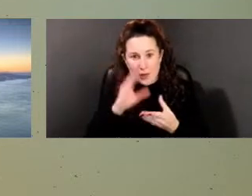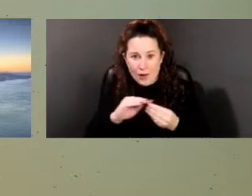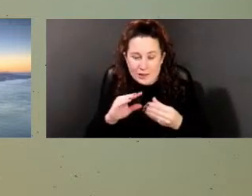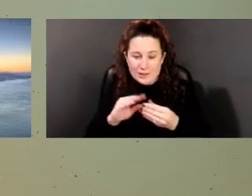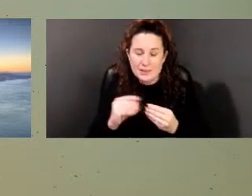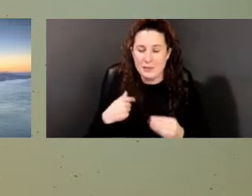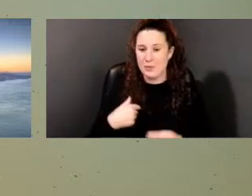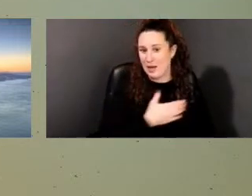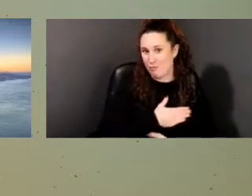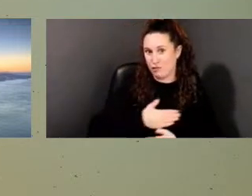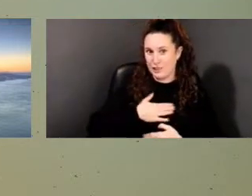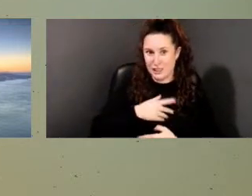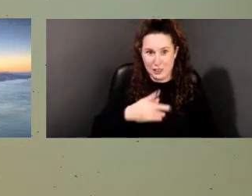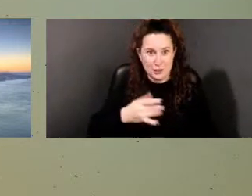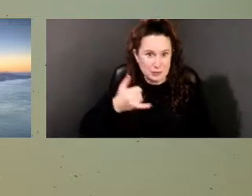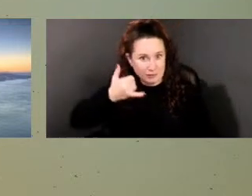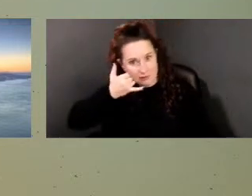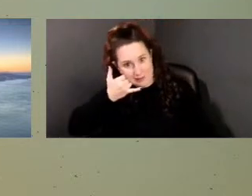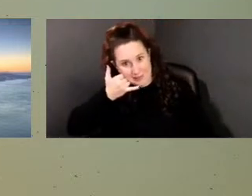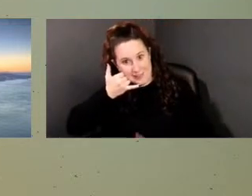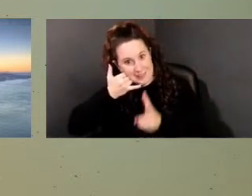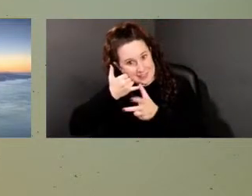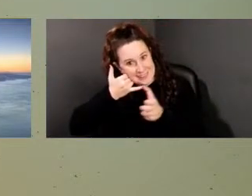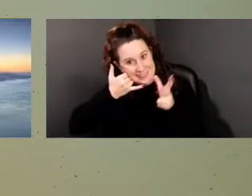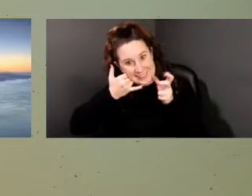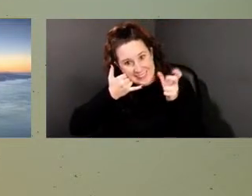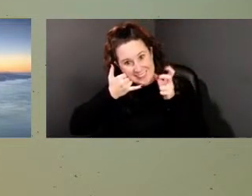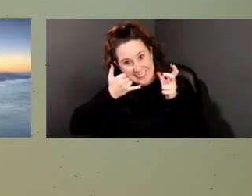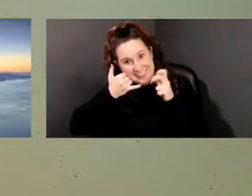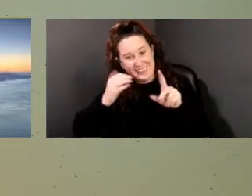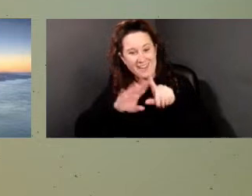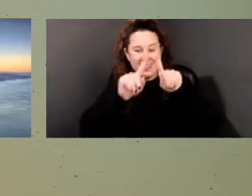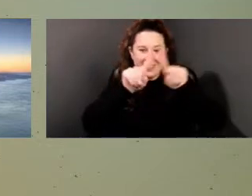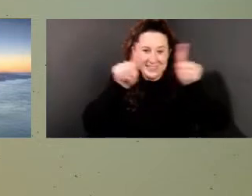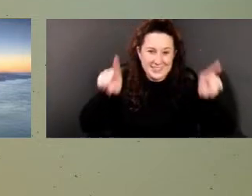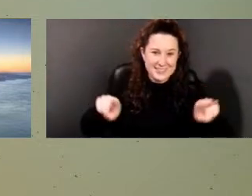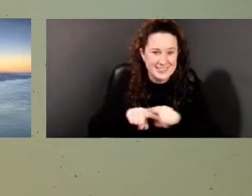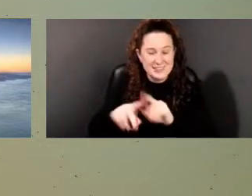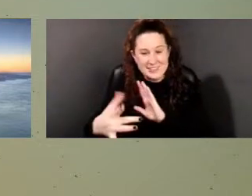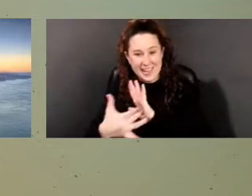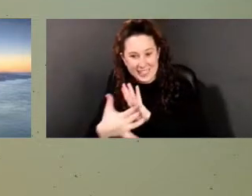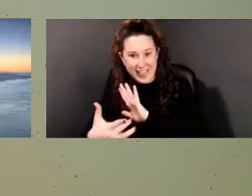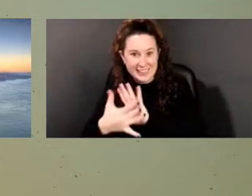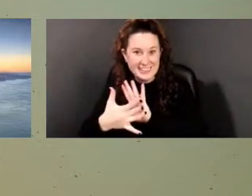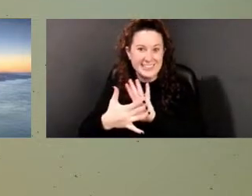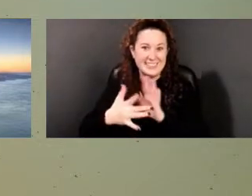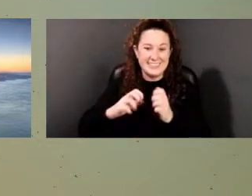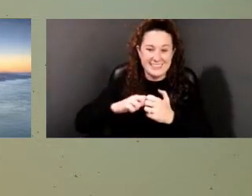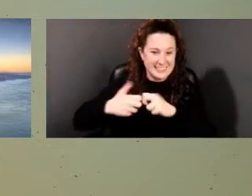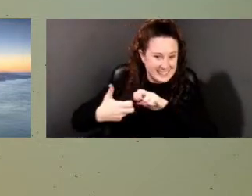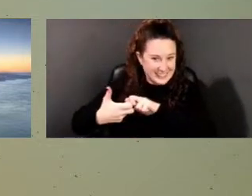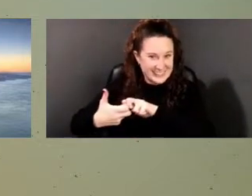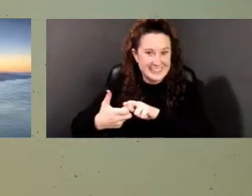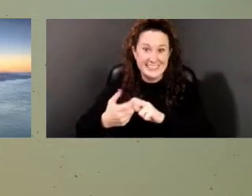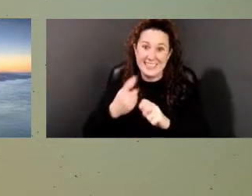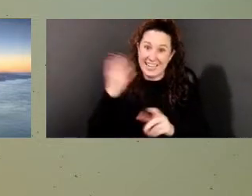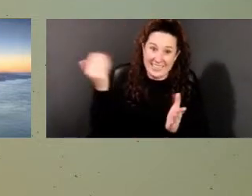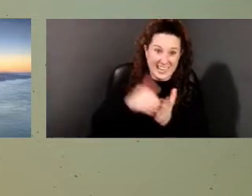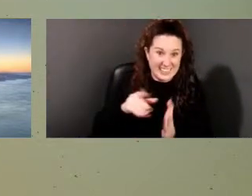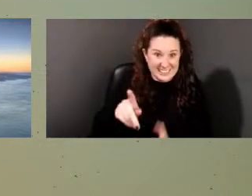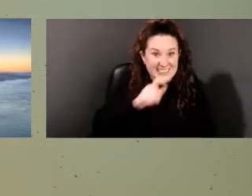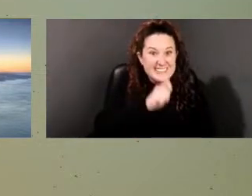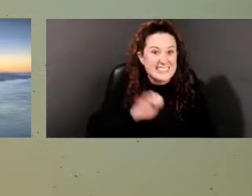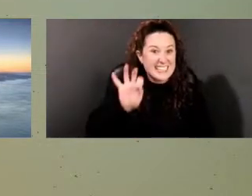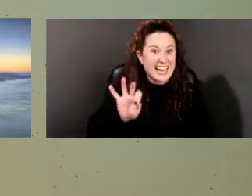on the phone and on our screen and the technology for someone 95 years young.